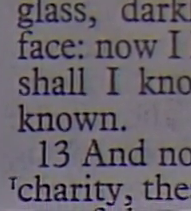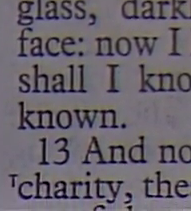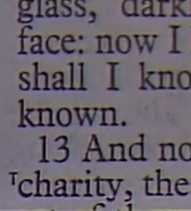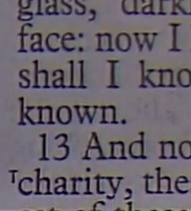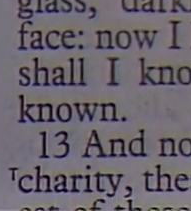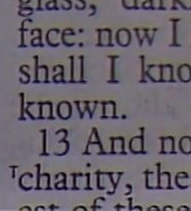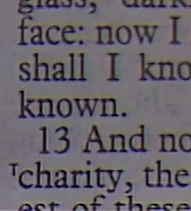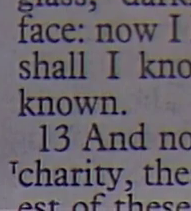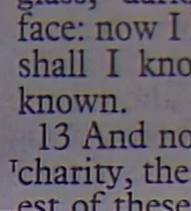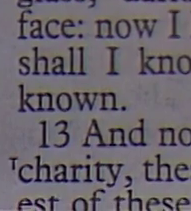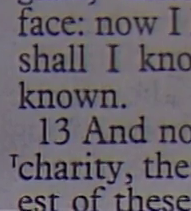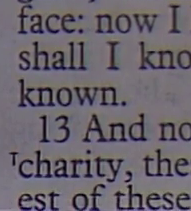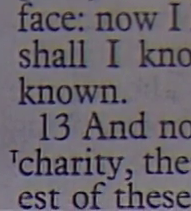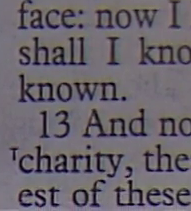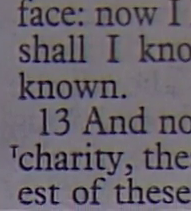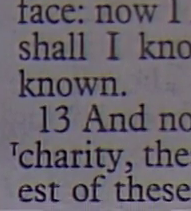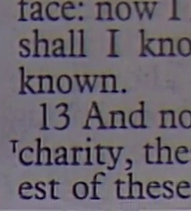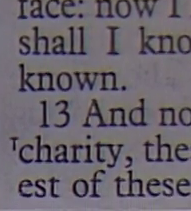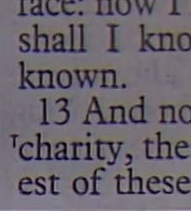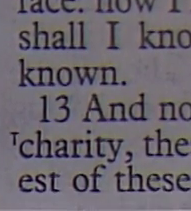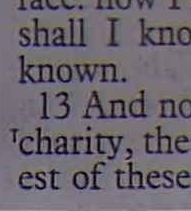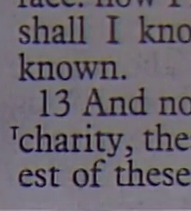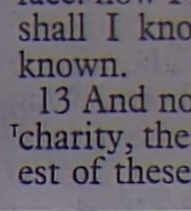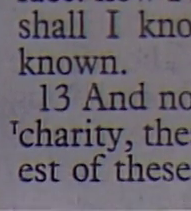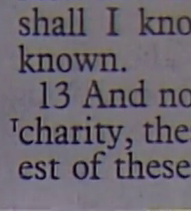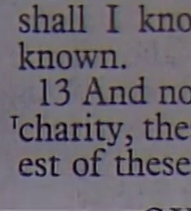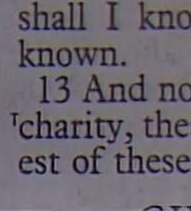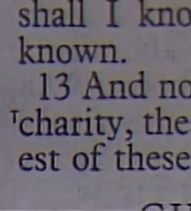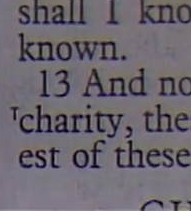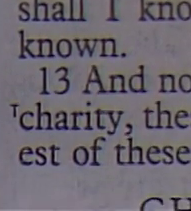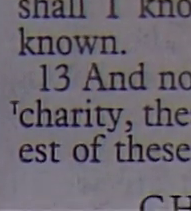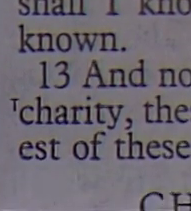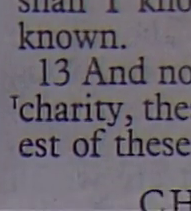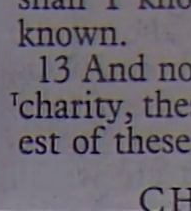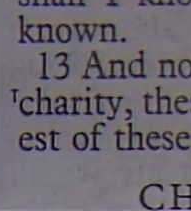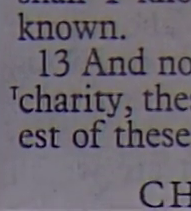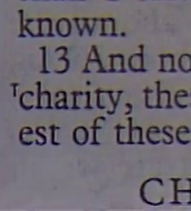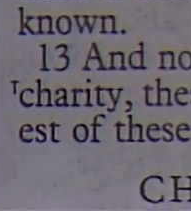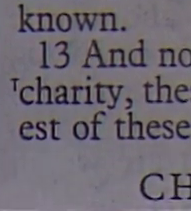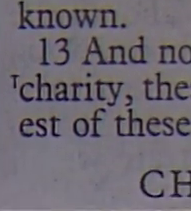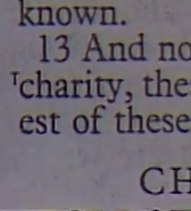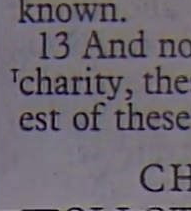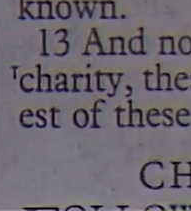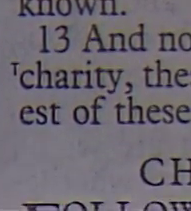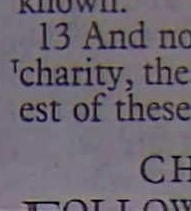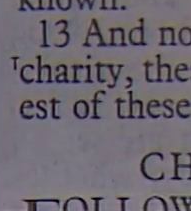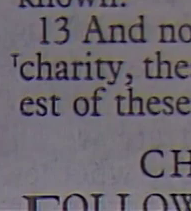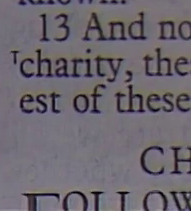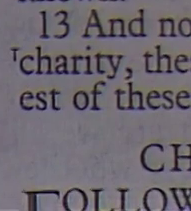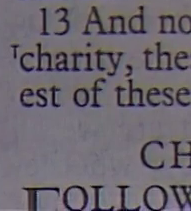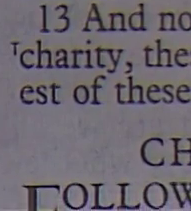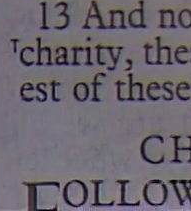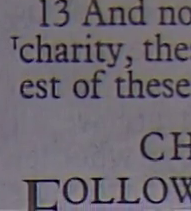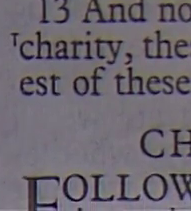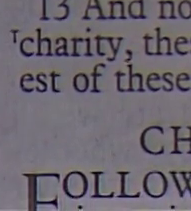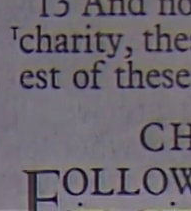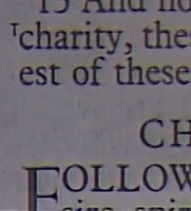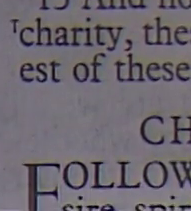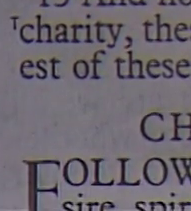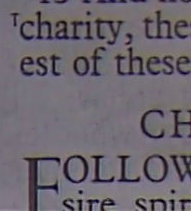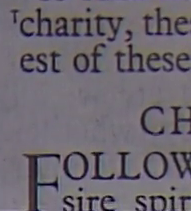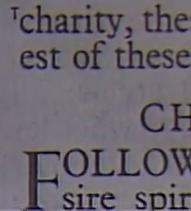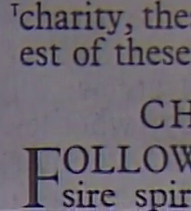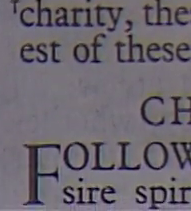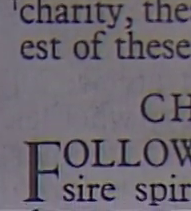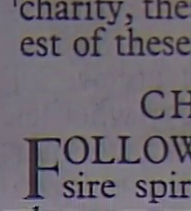I thought as a child But when I became a man I put away childish things For now we see through A glass darkly But then face